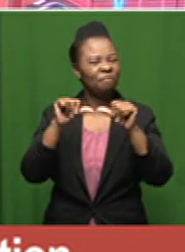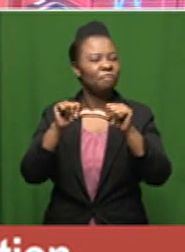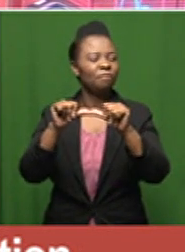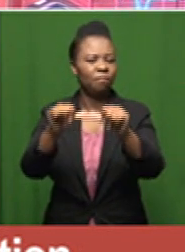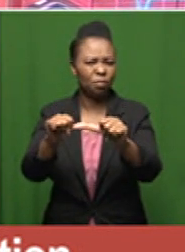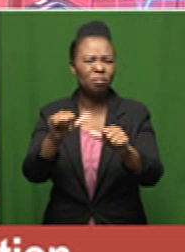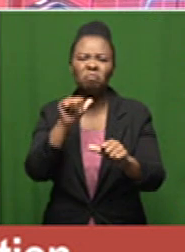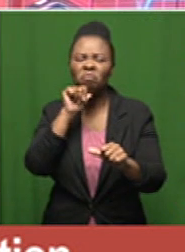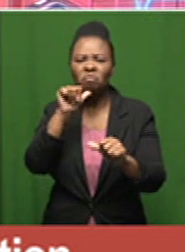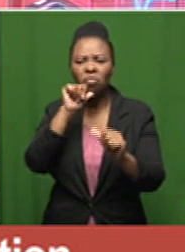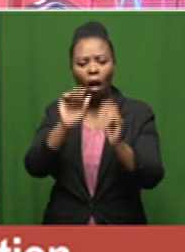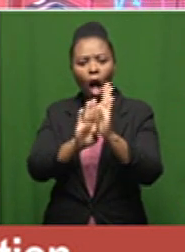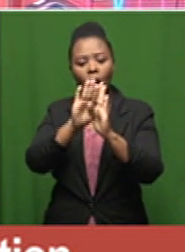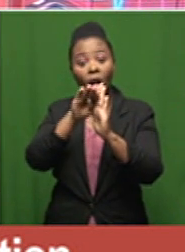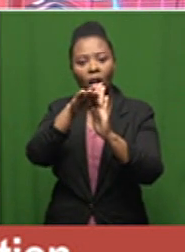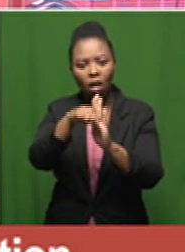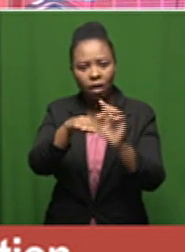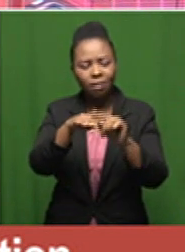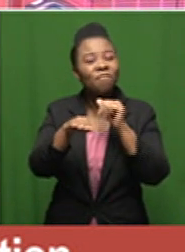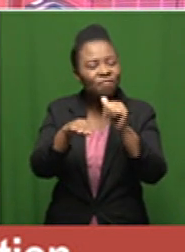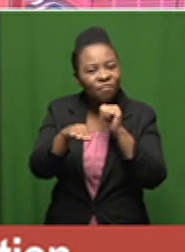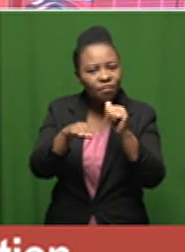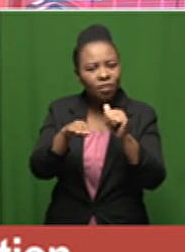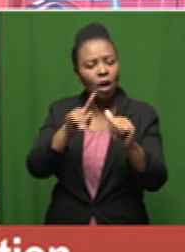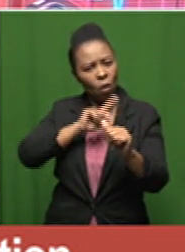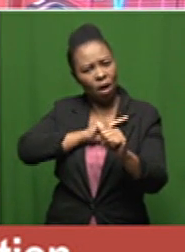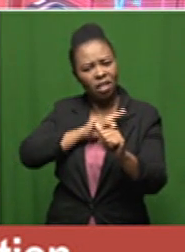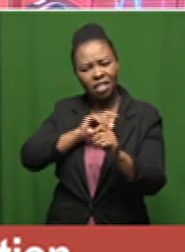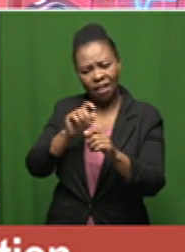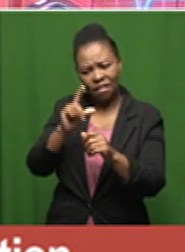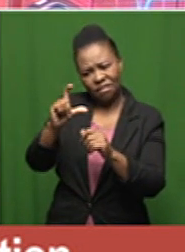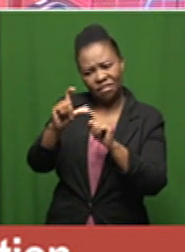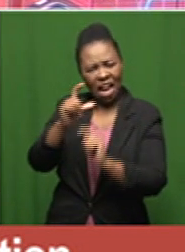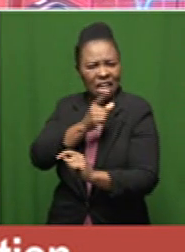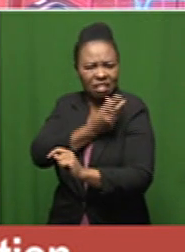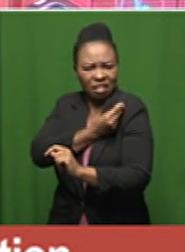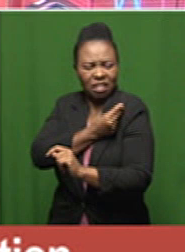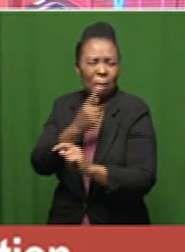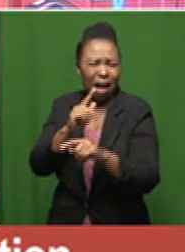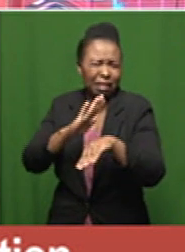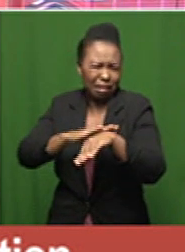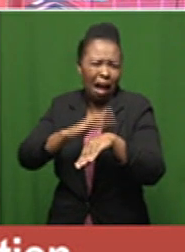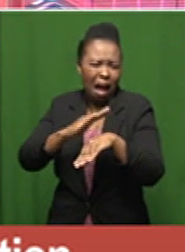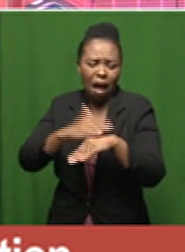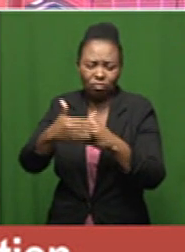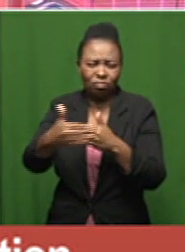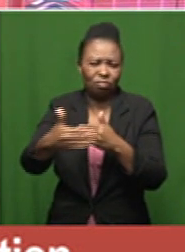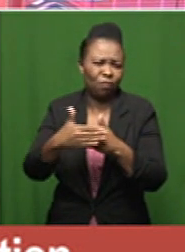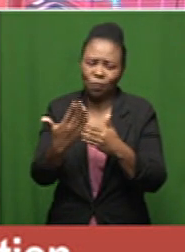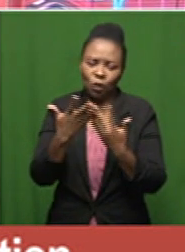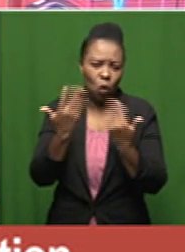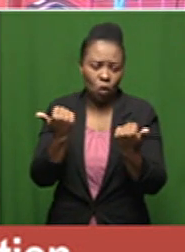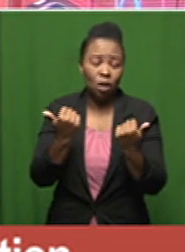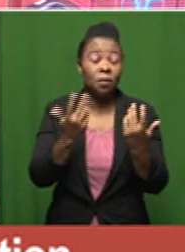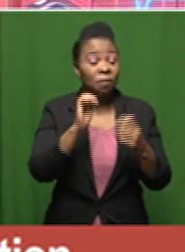if we go past the peak and these vaccines are on the way but it's still going to take some time isn't it it is so going to take some time and we are